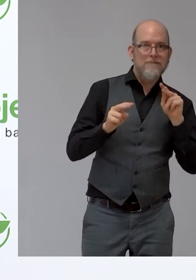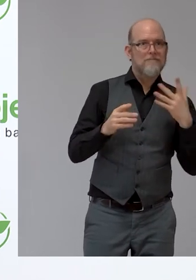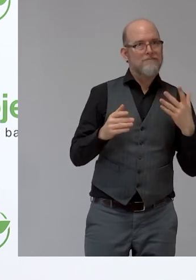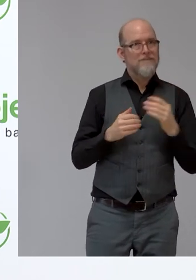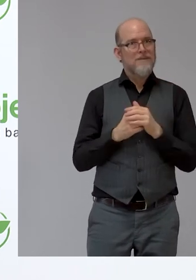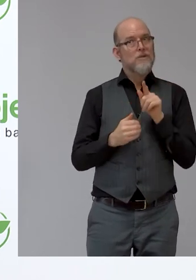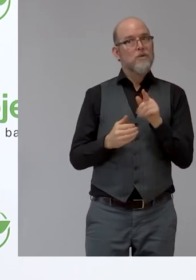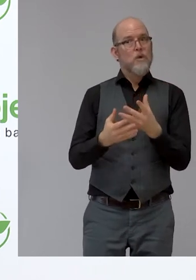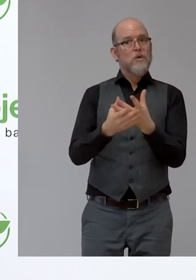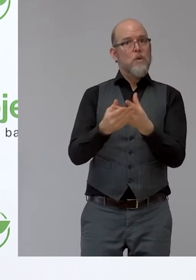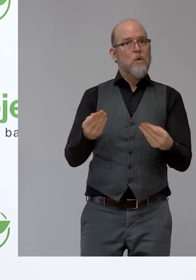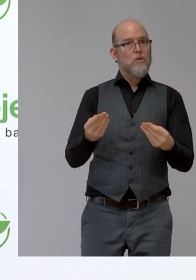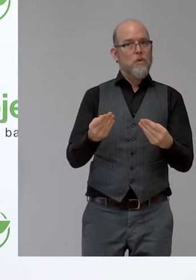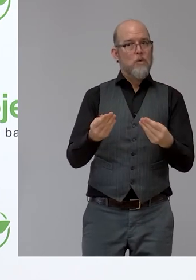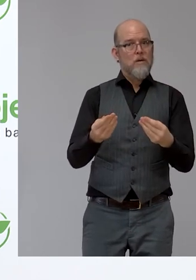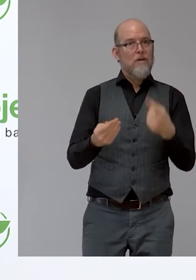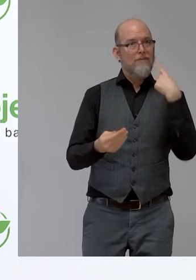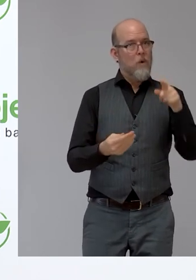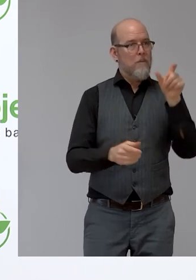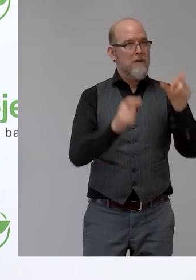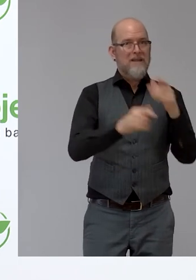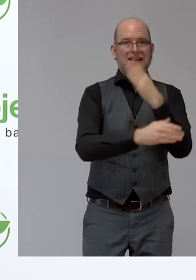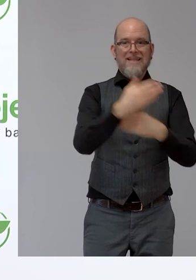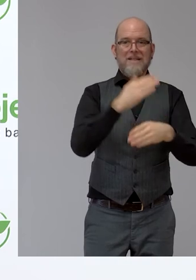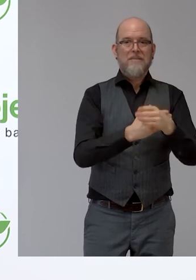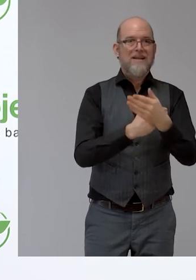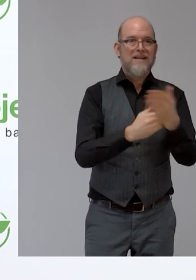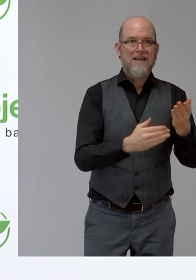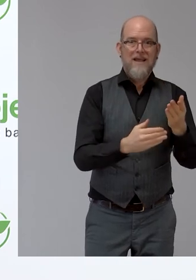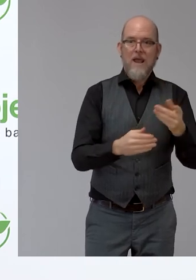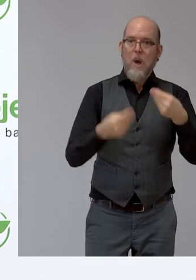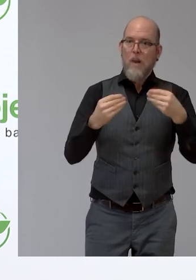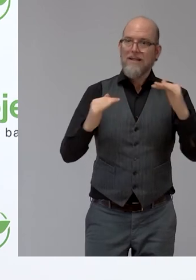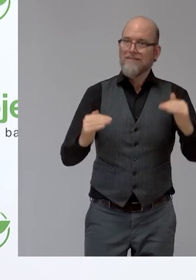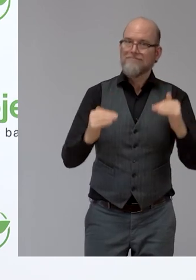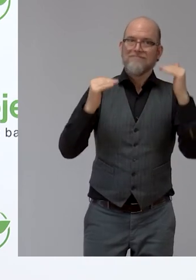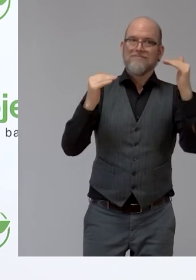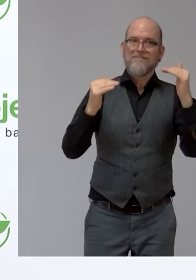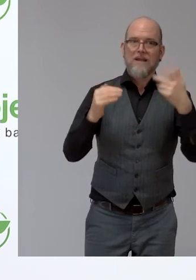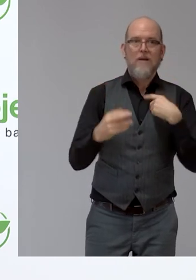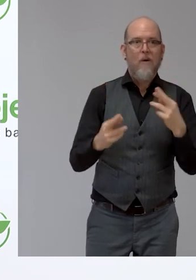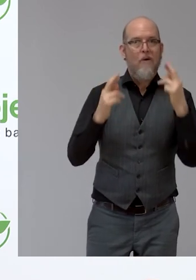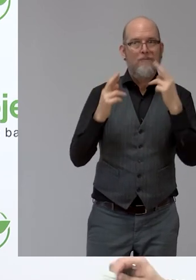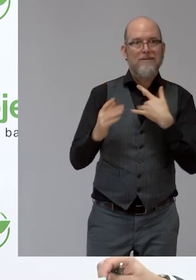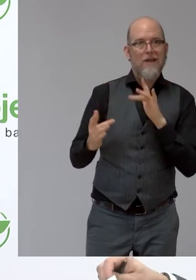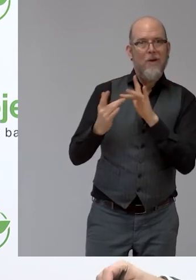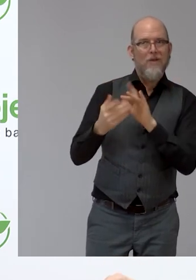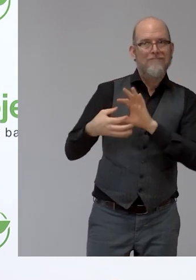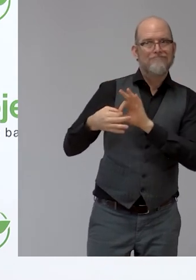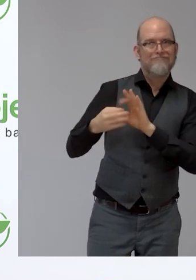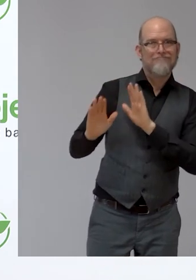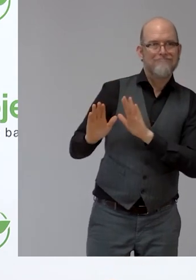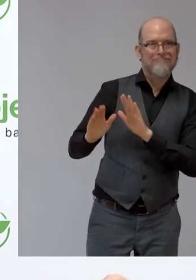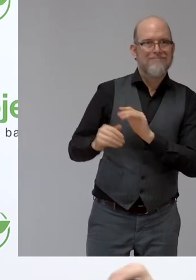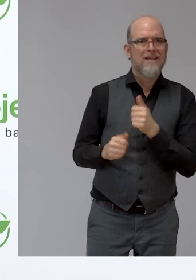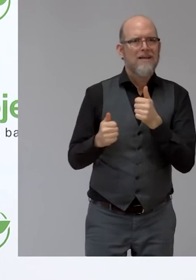quality that everybody needs and everybody deserves. So I hope you also keep connected with us and joining into this group that we are going